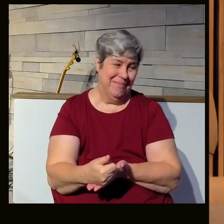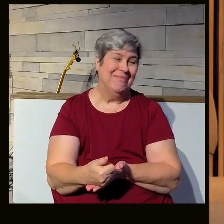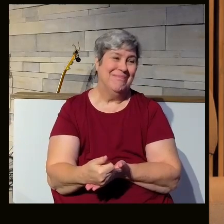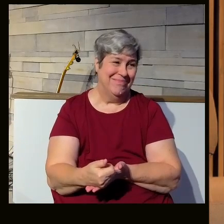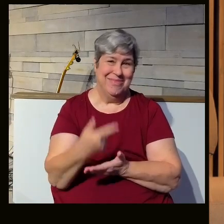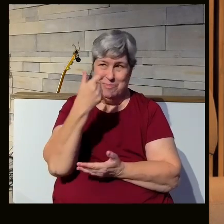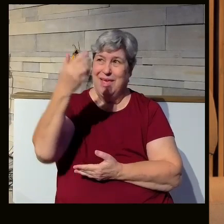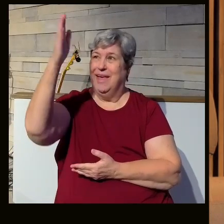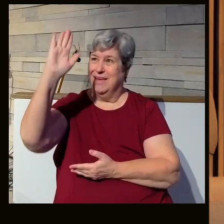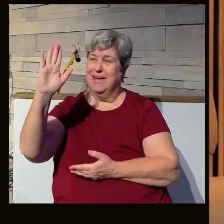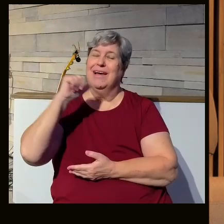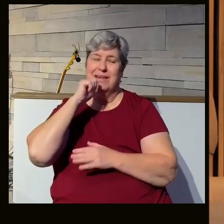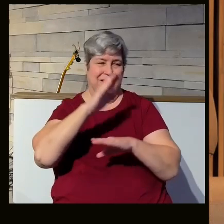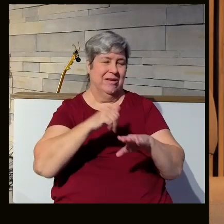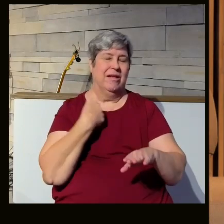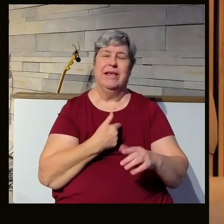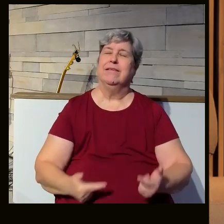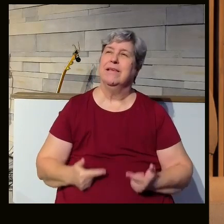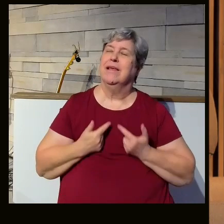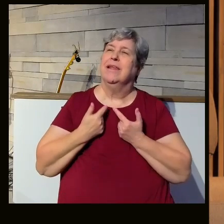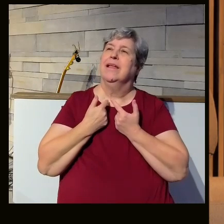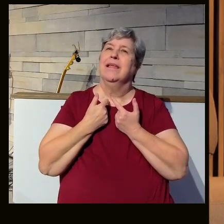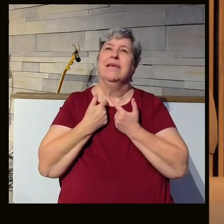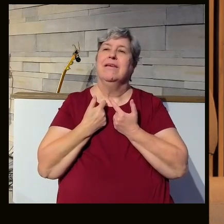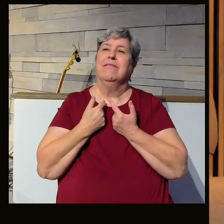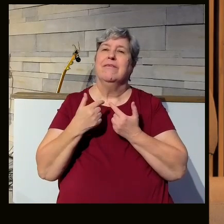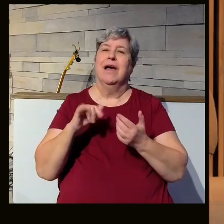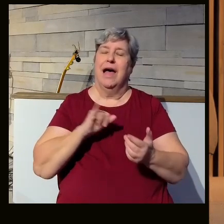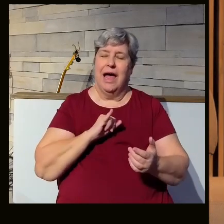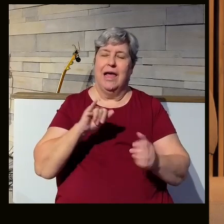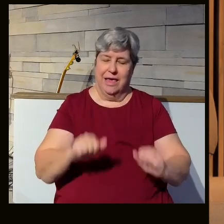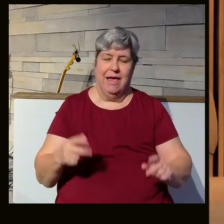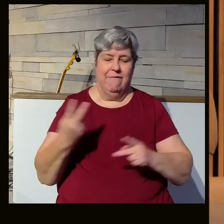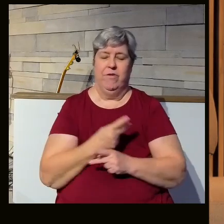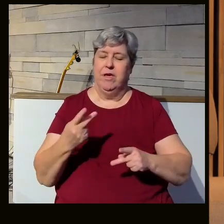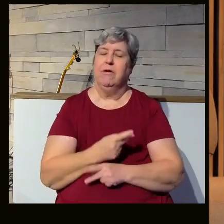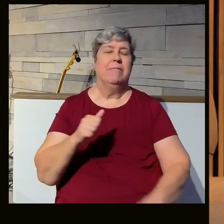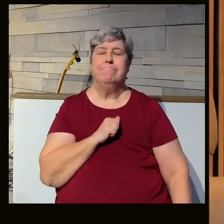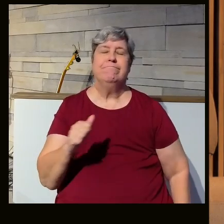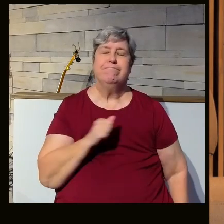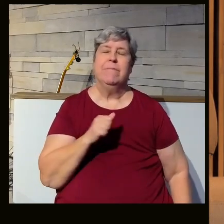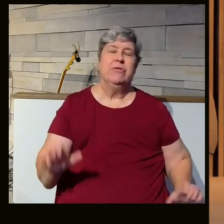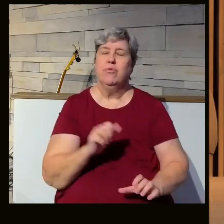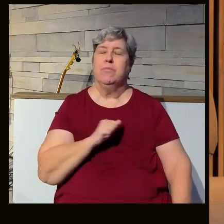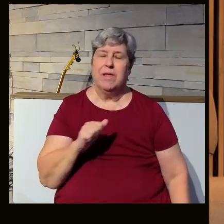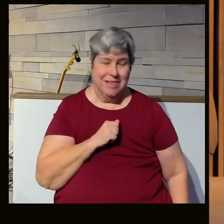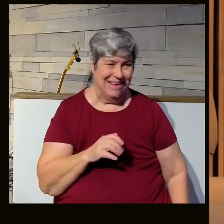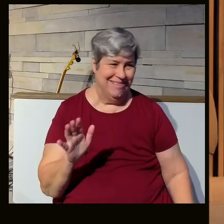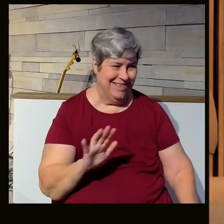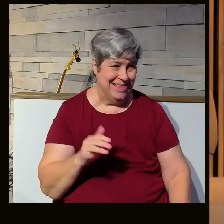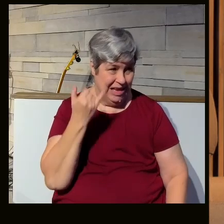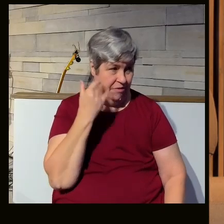Because God does not call us to live a life that you can figure out on your own. I will tell you